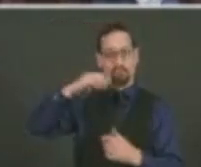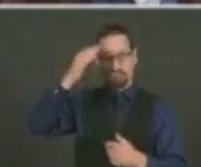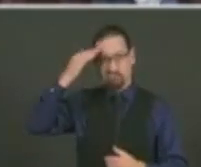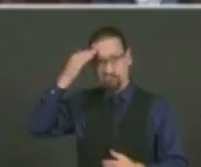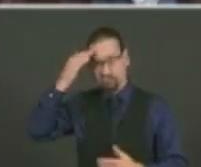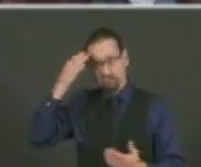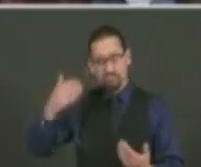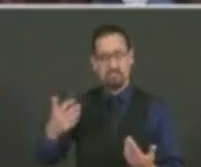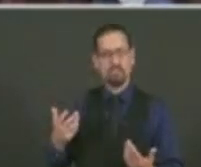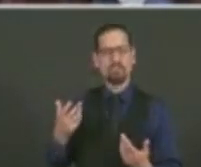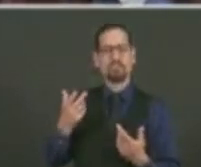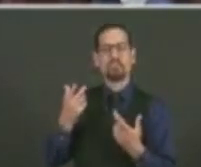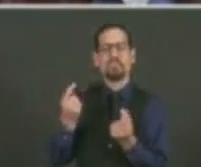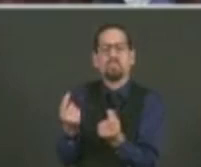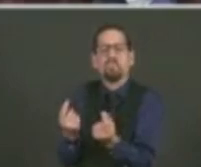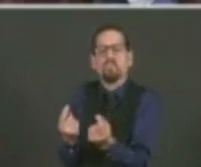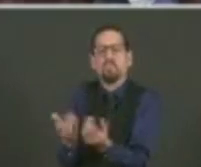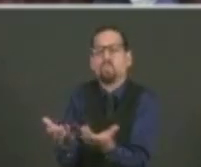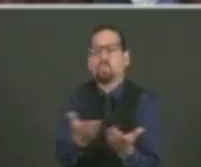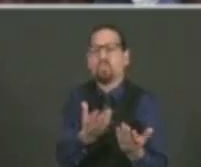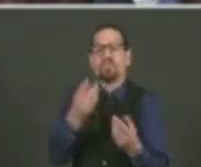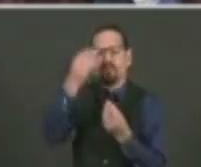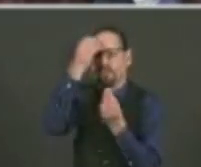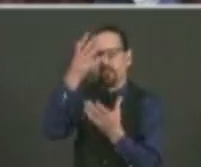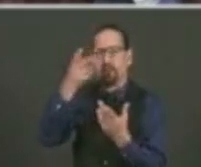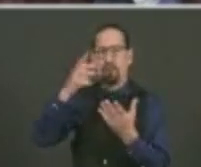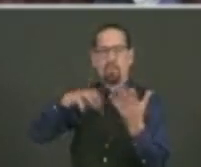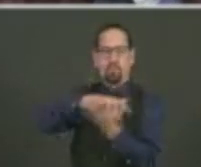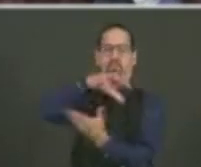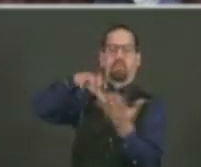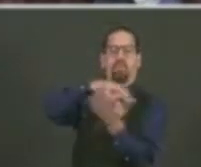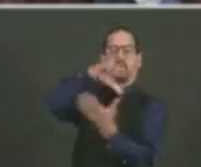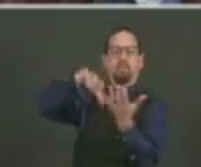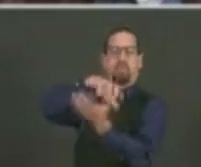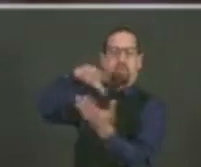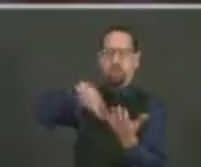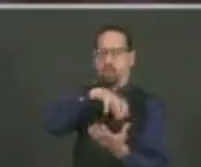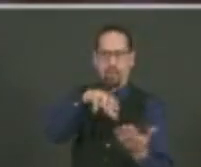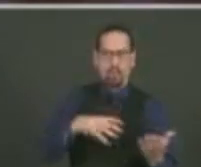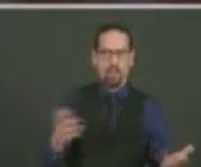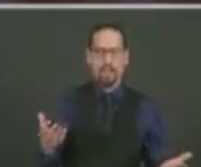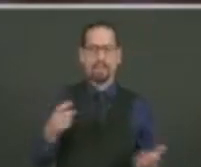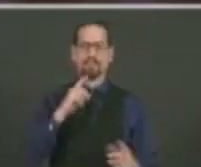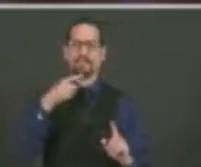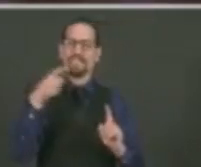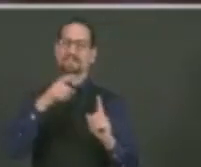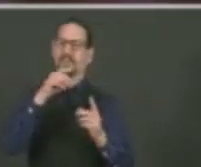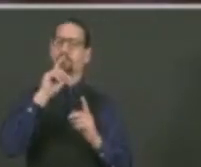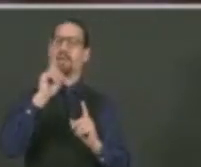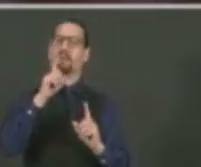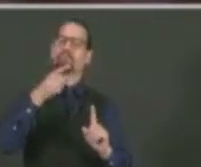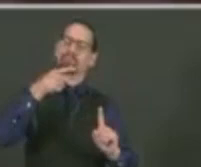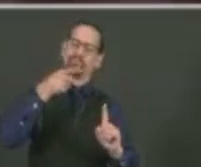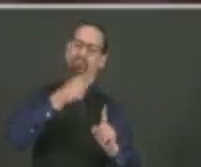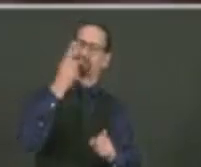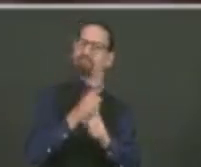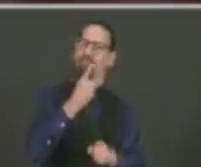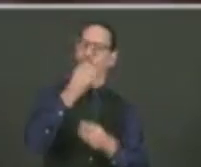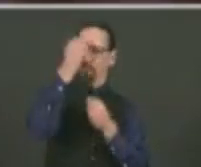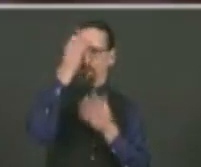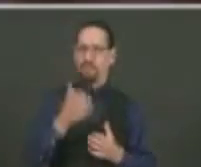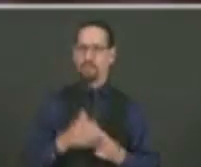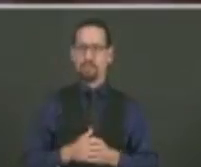here? And, again, there's two stories. Where can parents go to get the truth? Well, there aren't two stories, right? So the